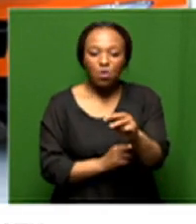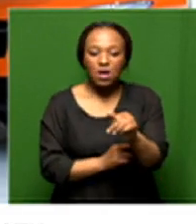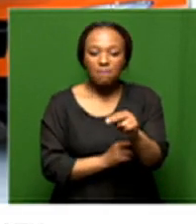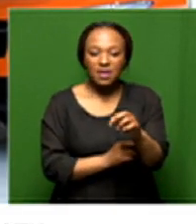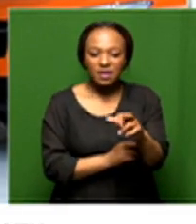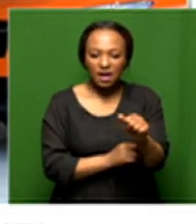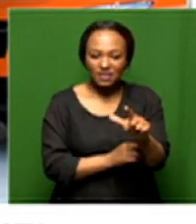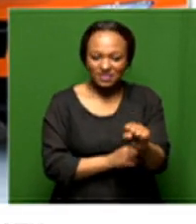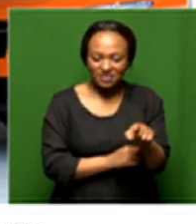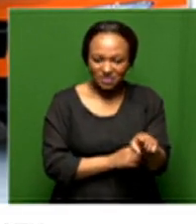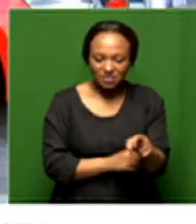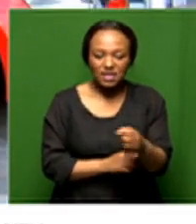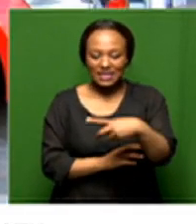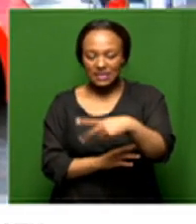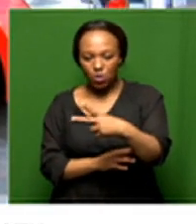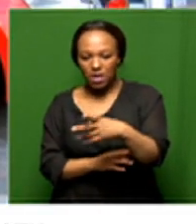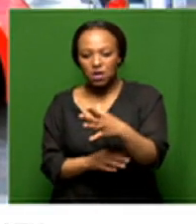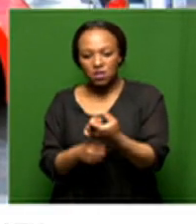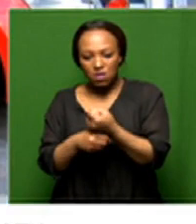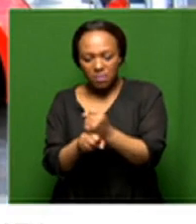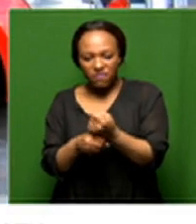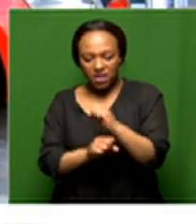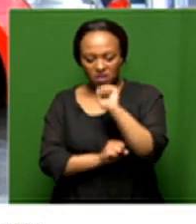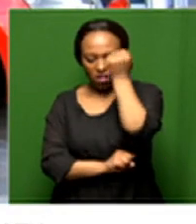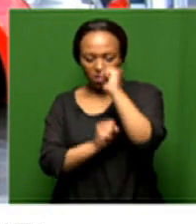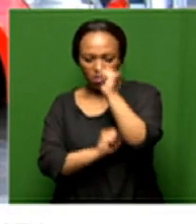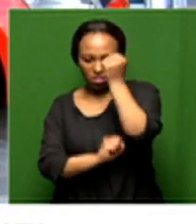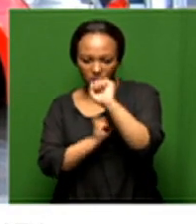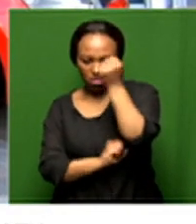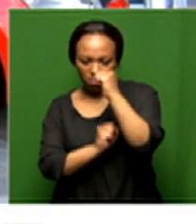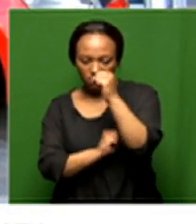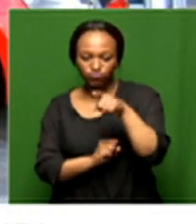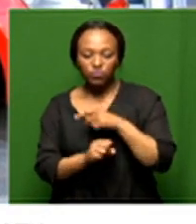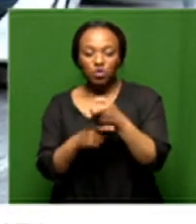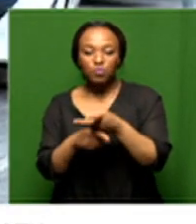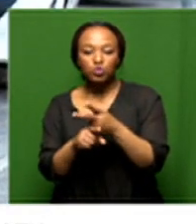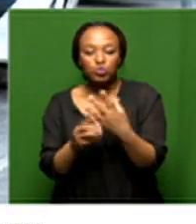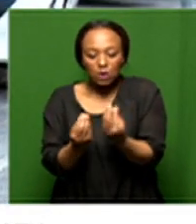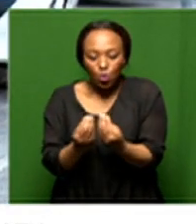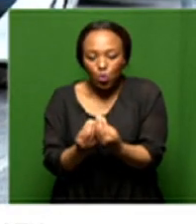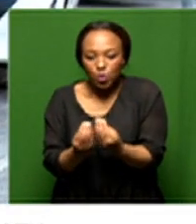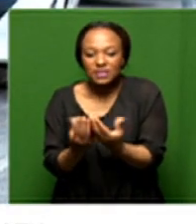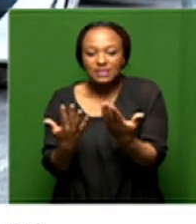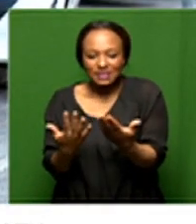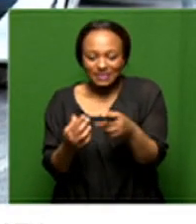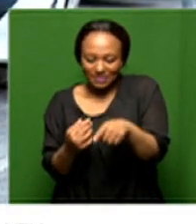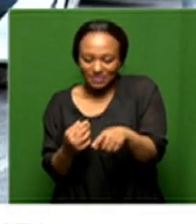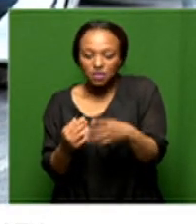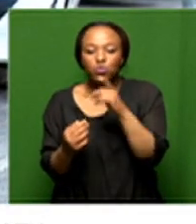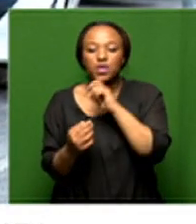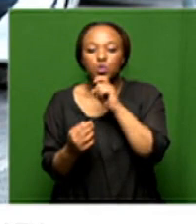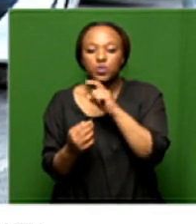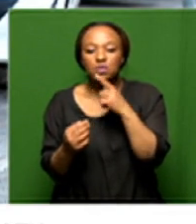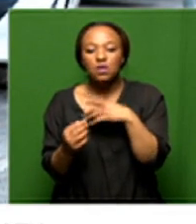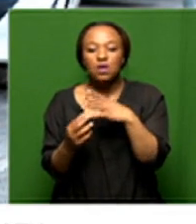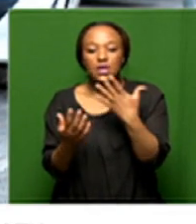have what you call the secondary sector that is manufacturing so you are beginning to to produce a goods and that can be used